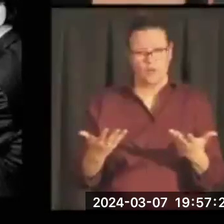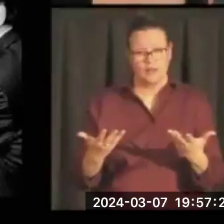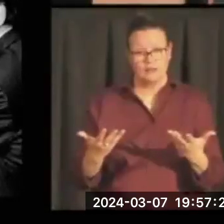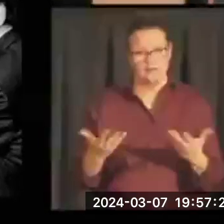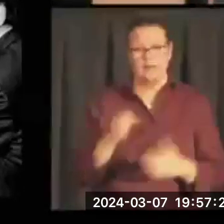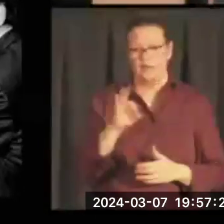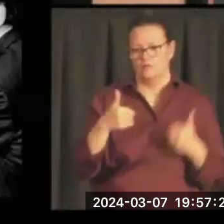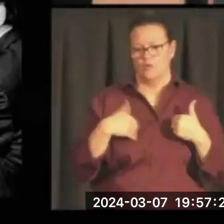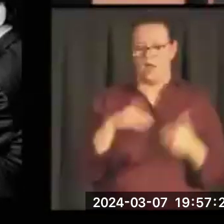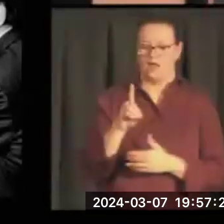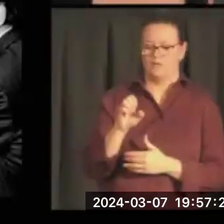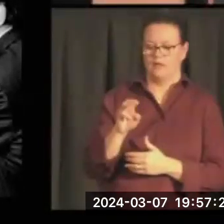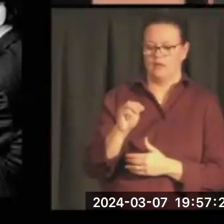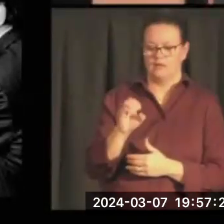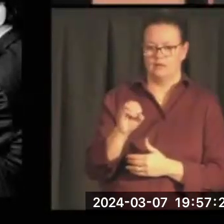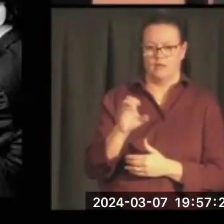society.